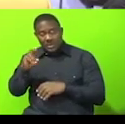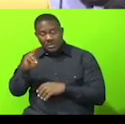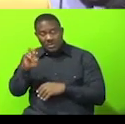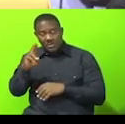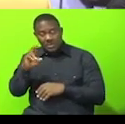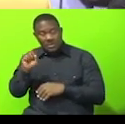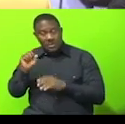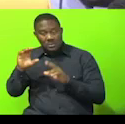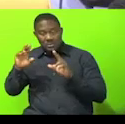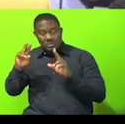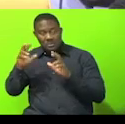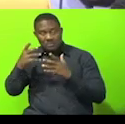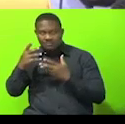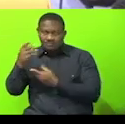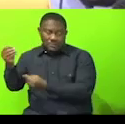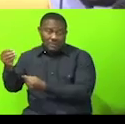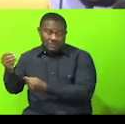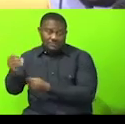reflect what was there. Thank you.